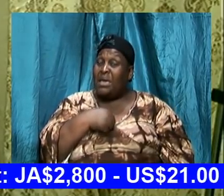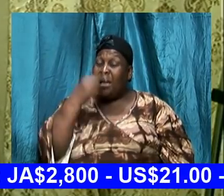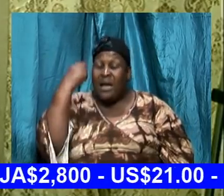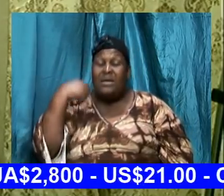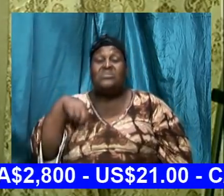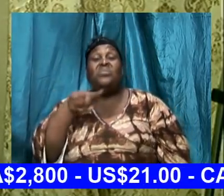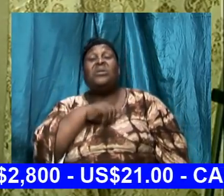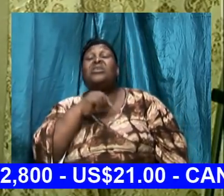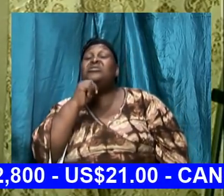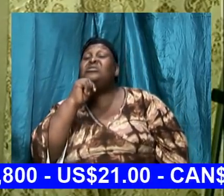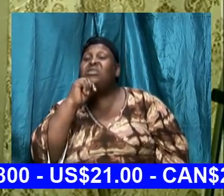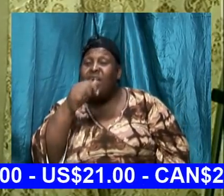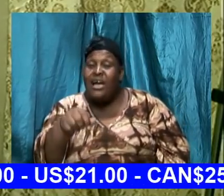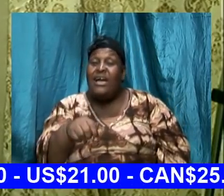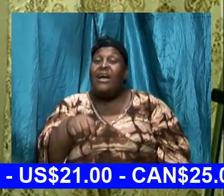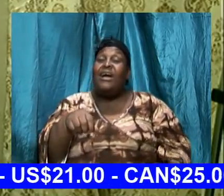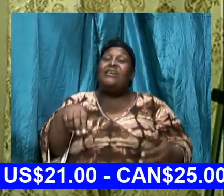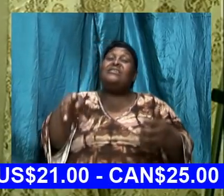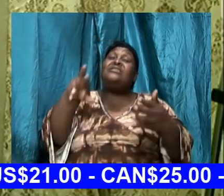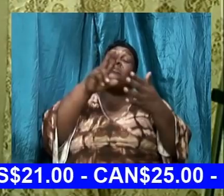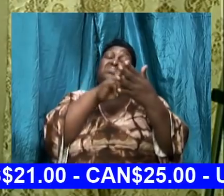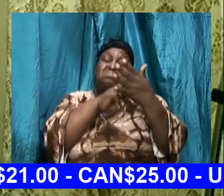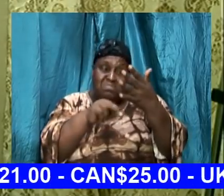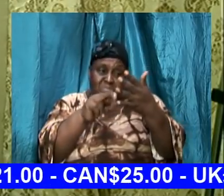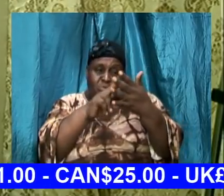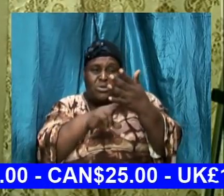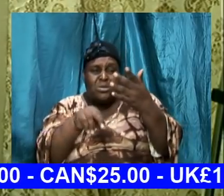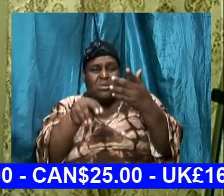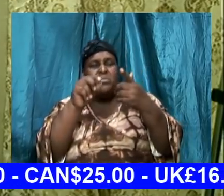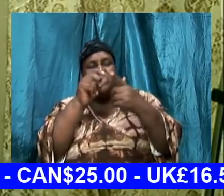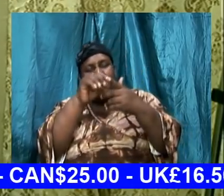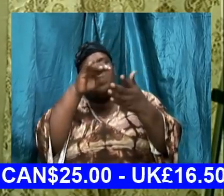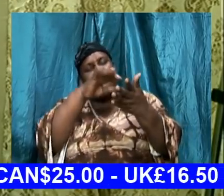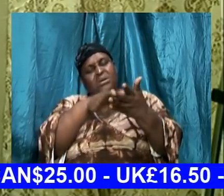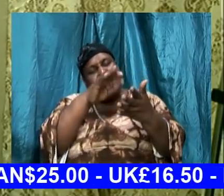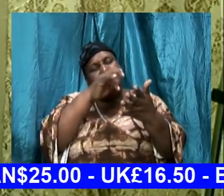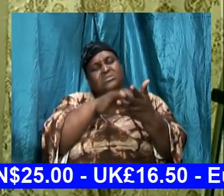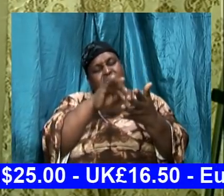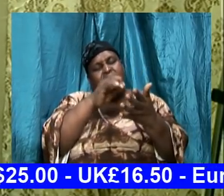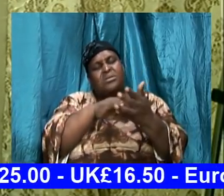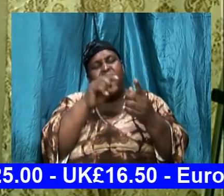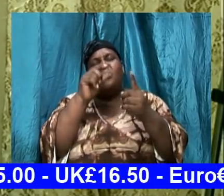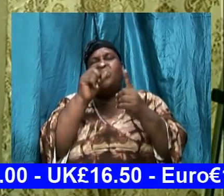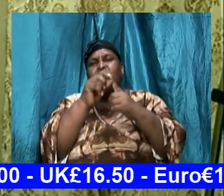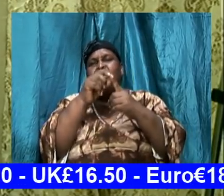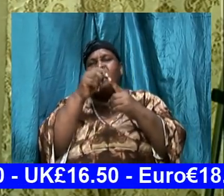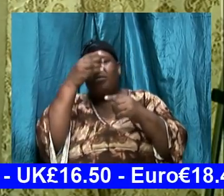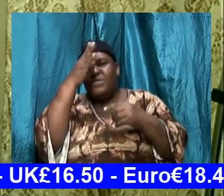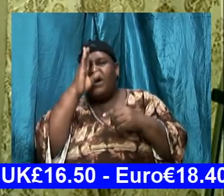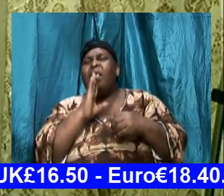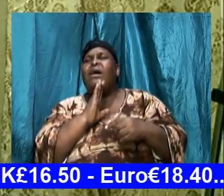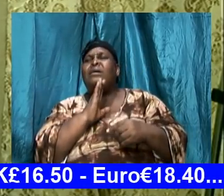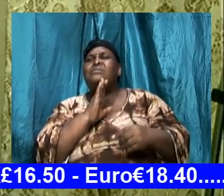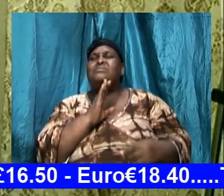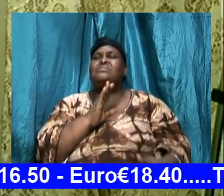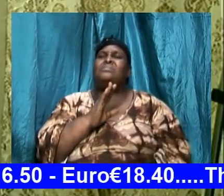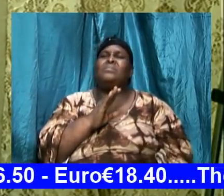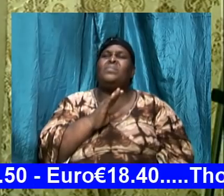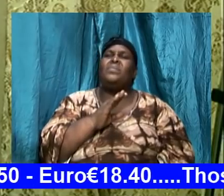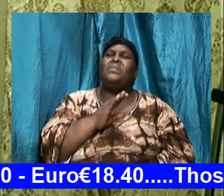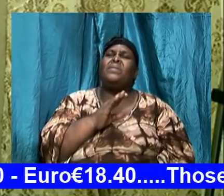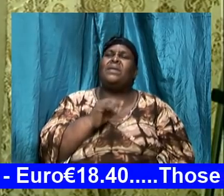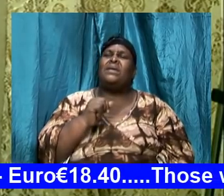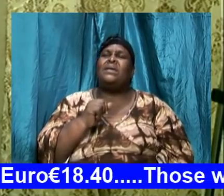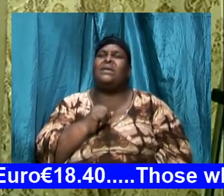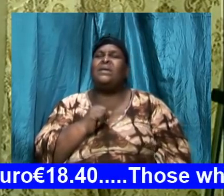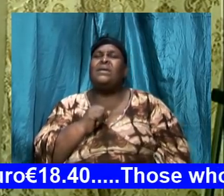we never have what was inside to repel and we come in oh lord the time is going I really want to get to that before I close